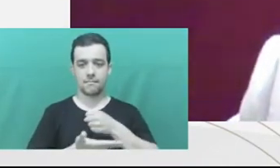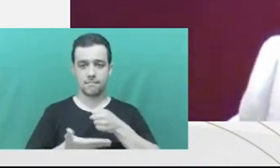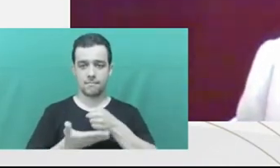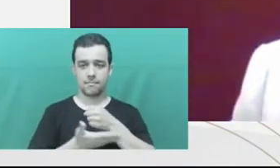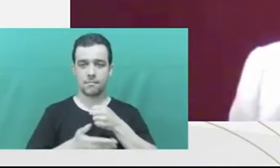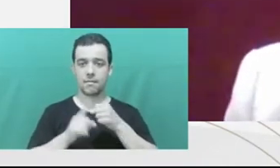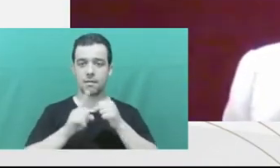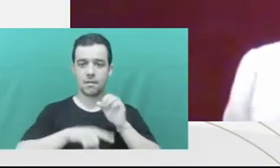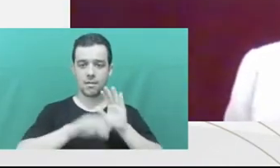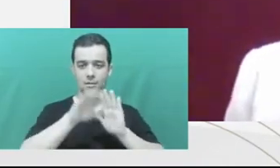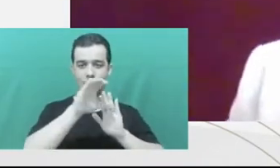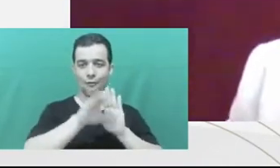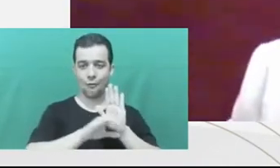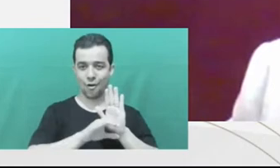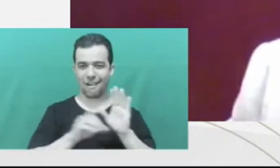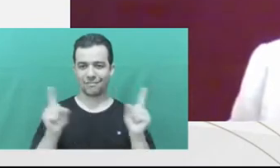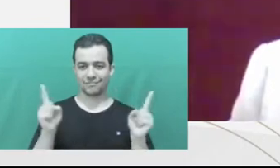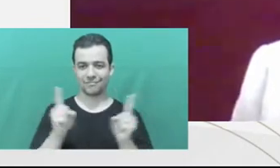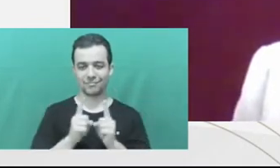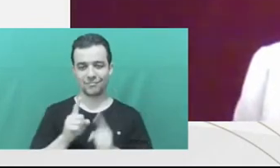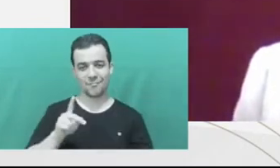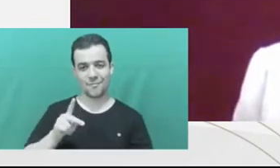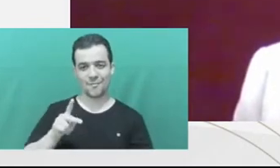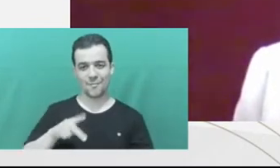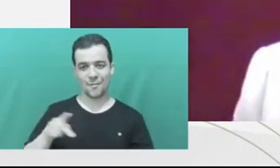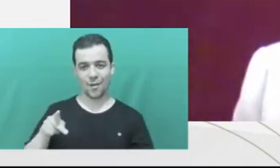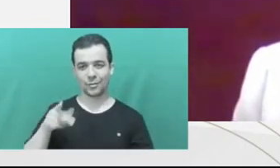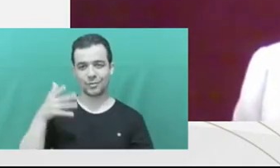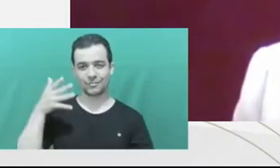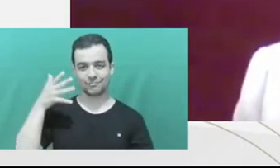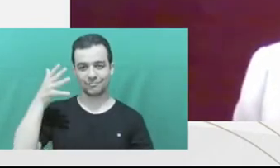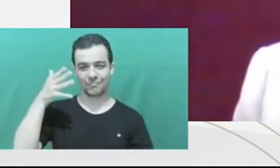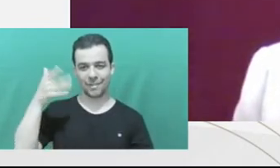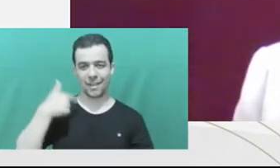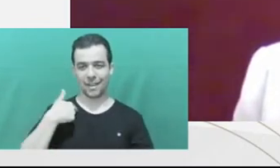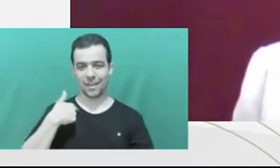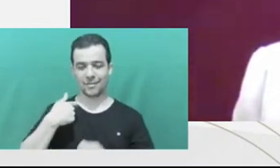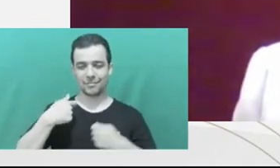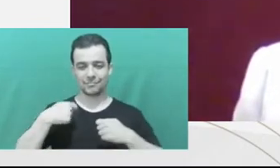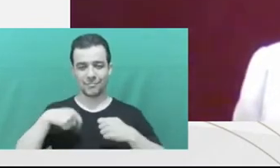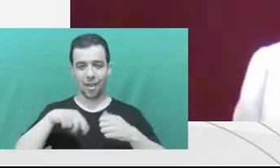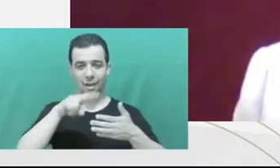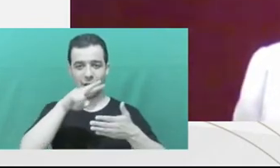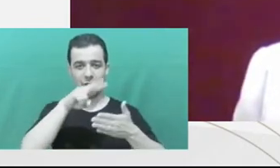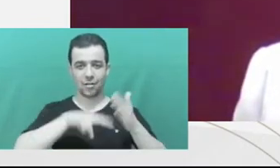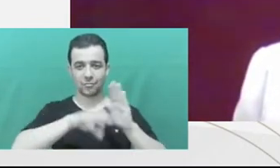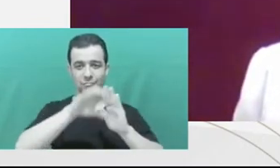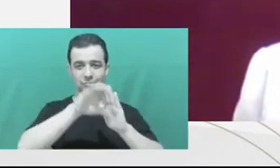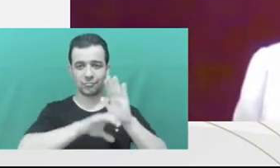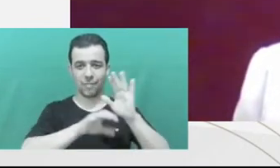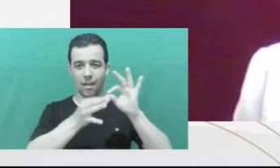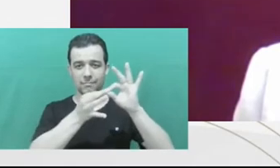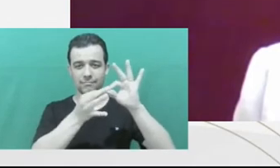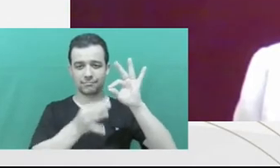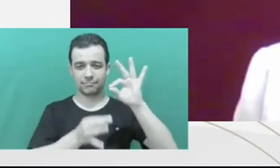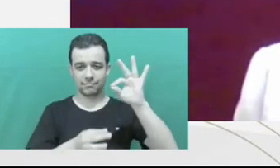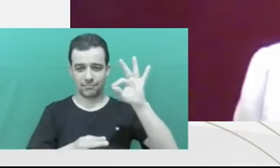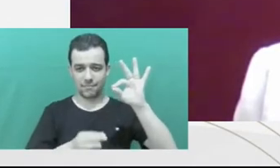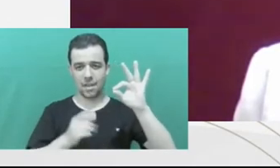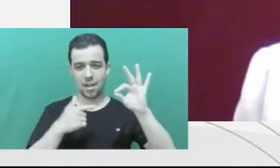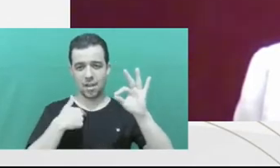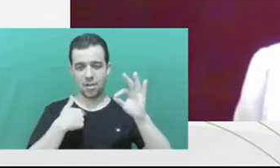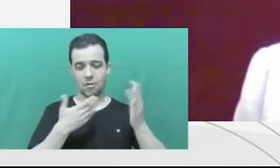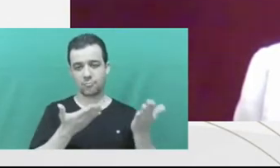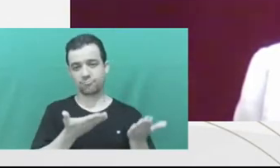basically, this is just a summary of his curriculum. It would take us a very long time to read